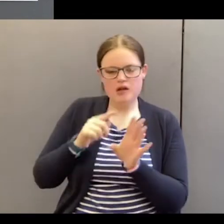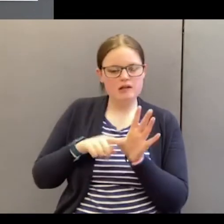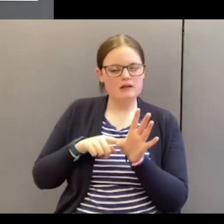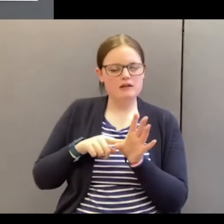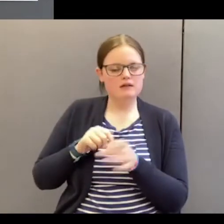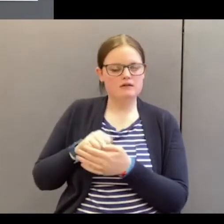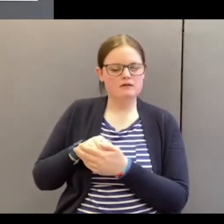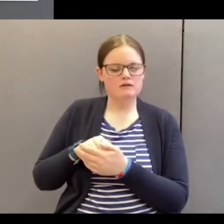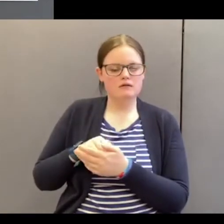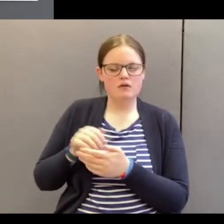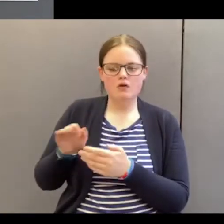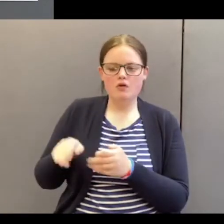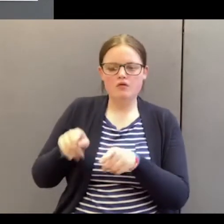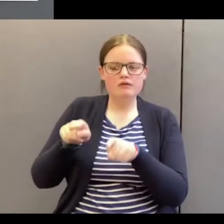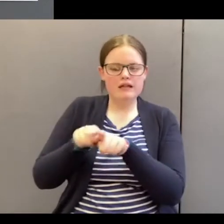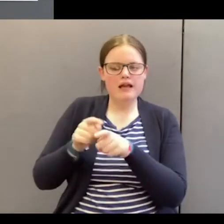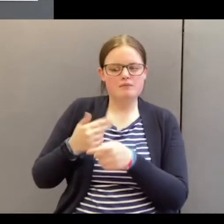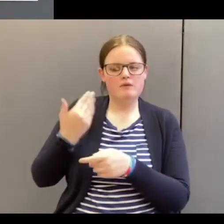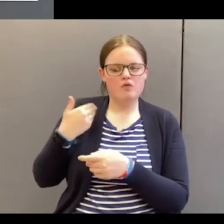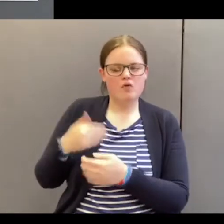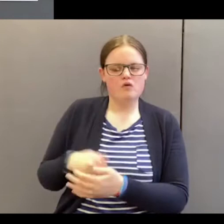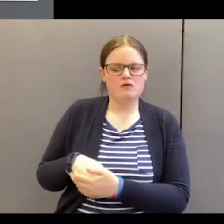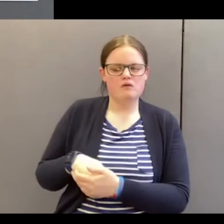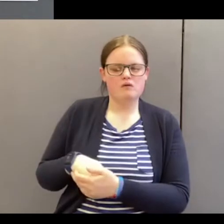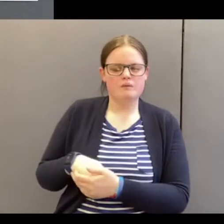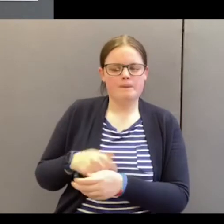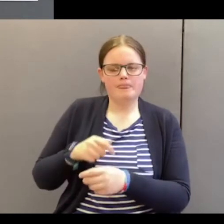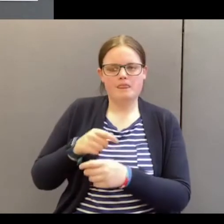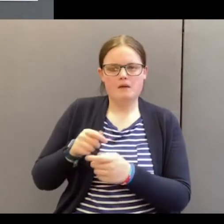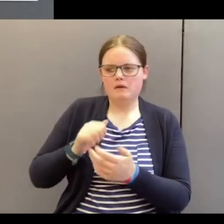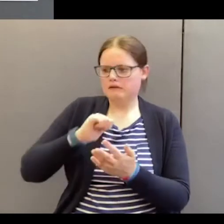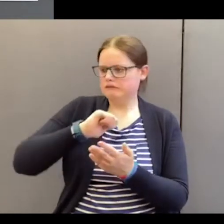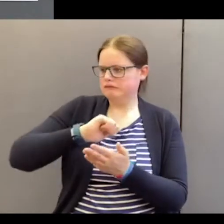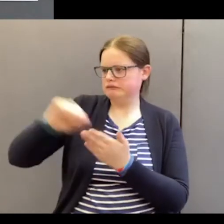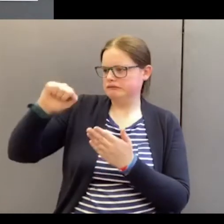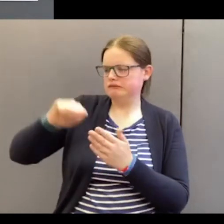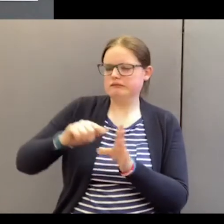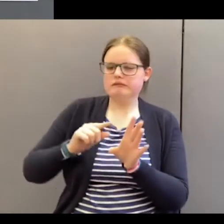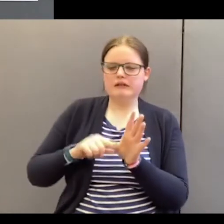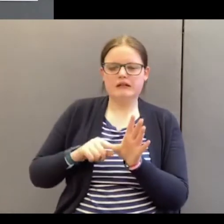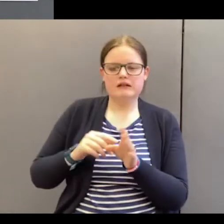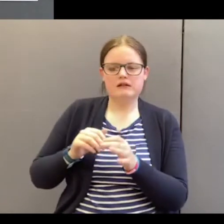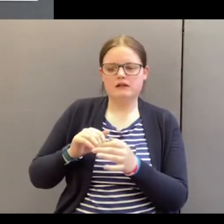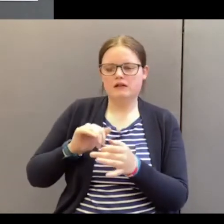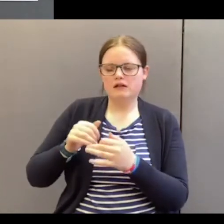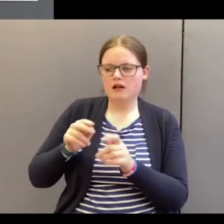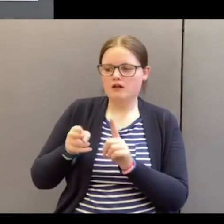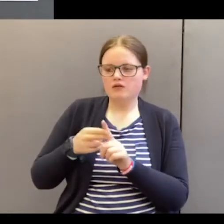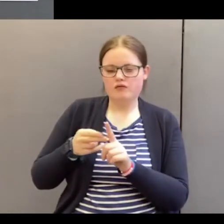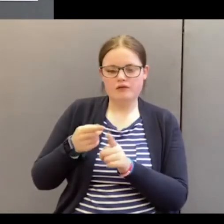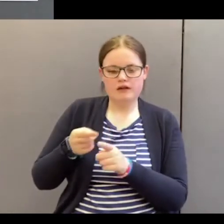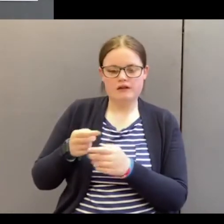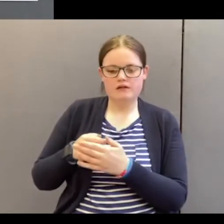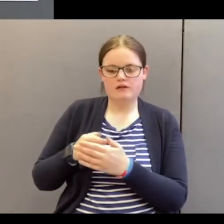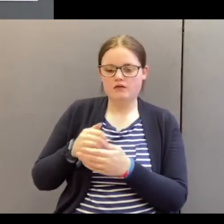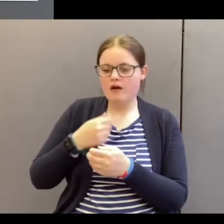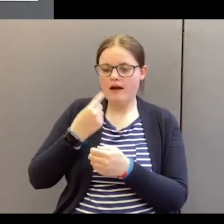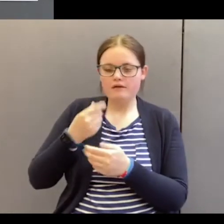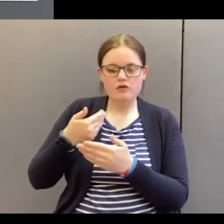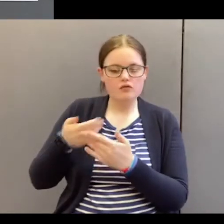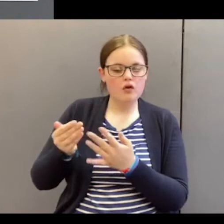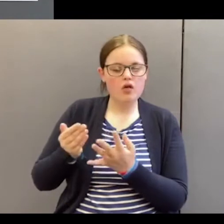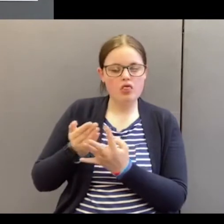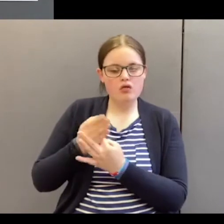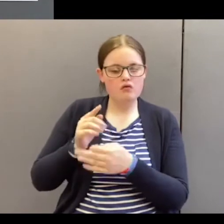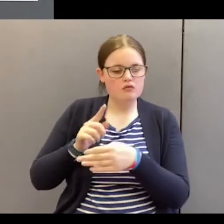we were all like it once. Those rebellious years, as sometimes we call them. Not everybody goes through